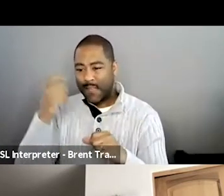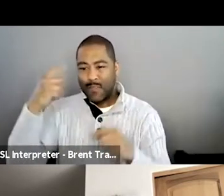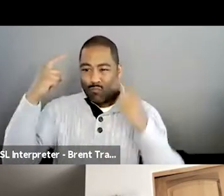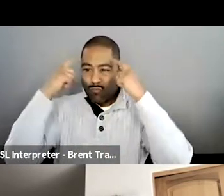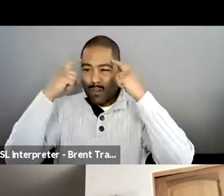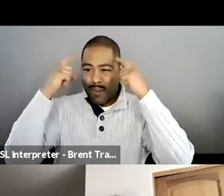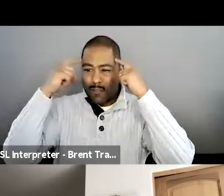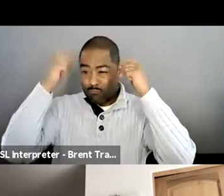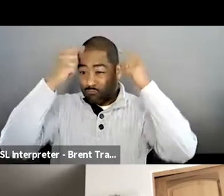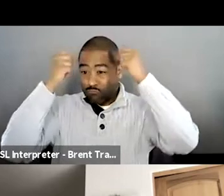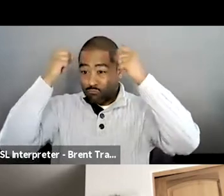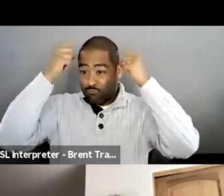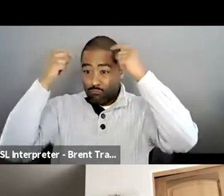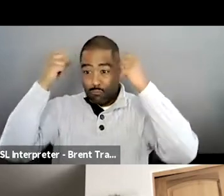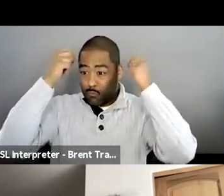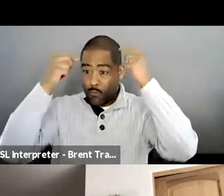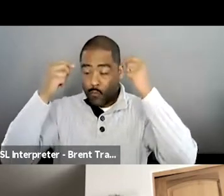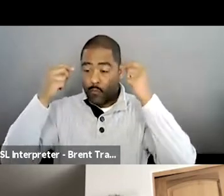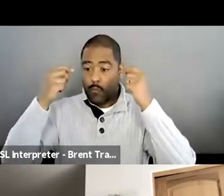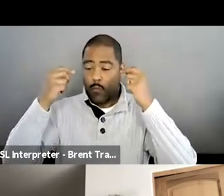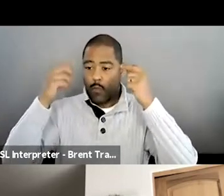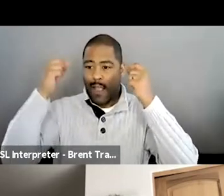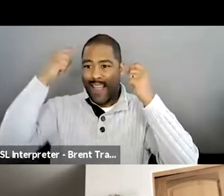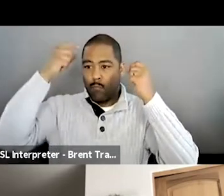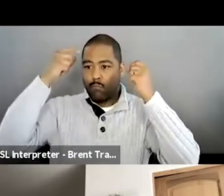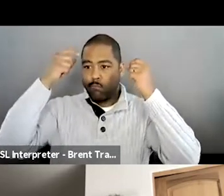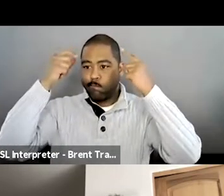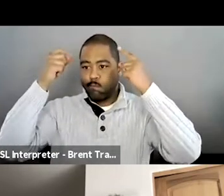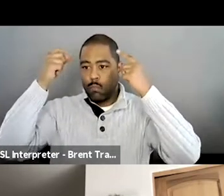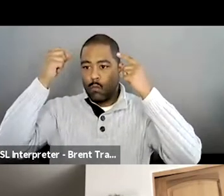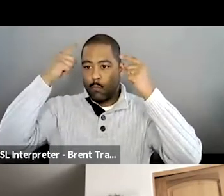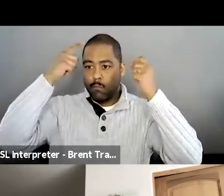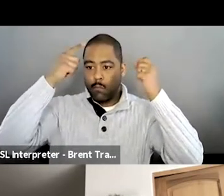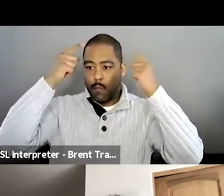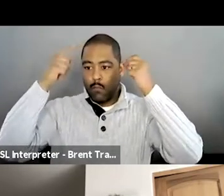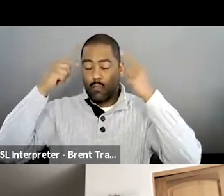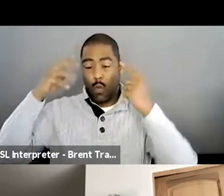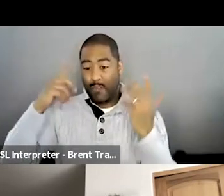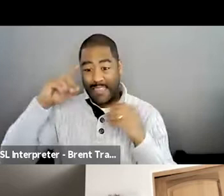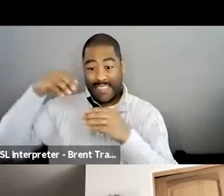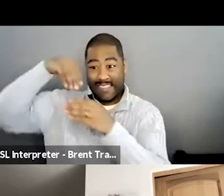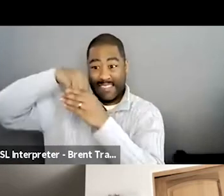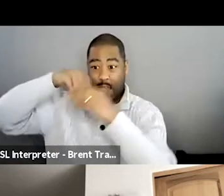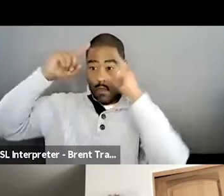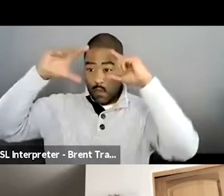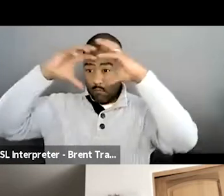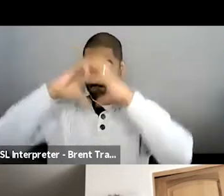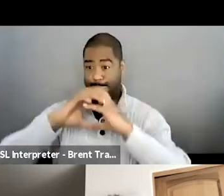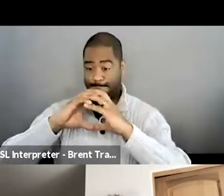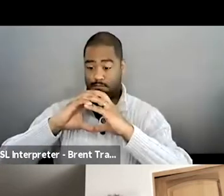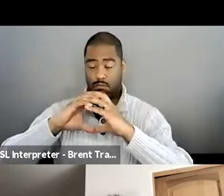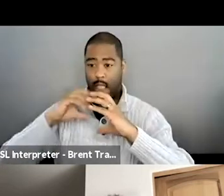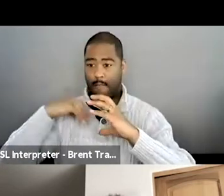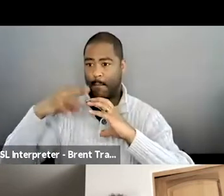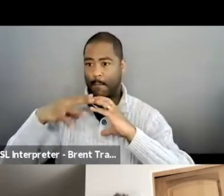position because I had a brain bleed. But, um, with that, you know, they nurtured me in a sense where they would just make sure I